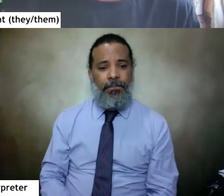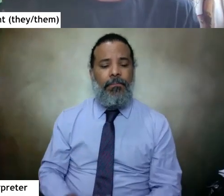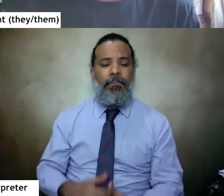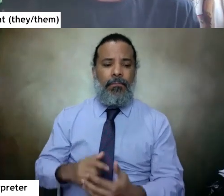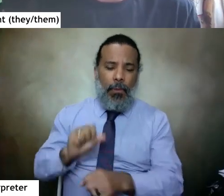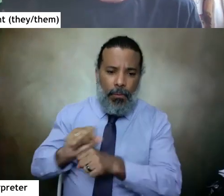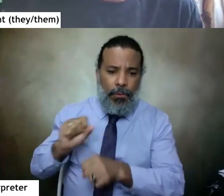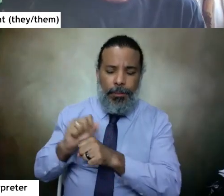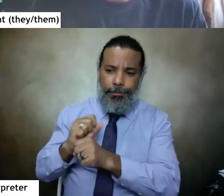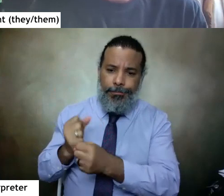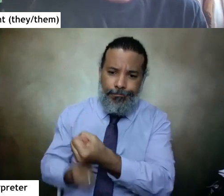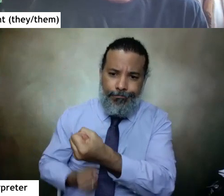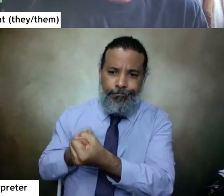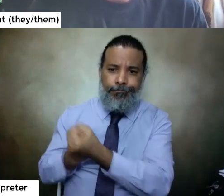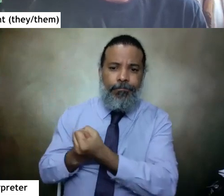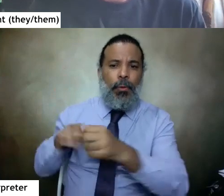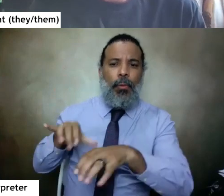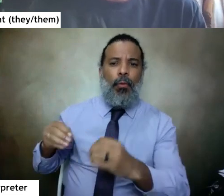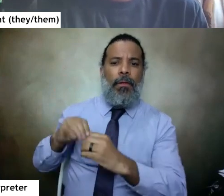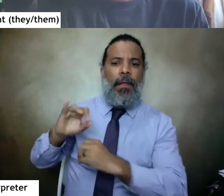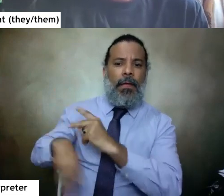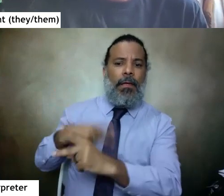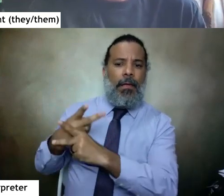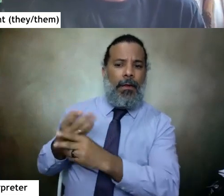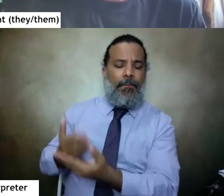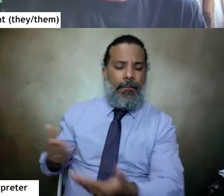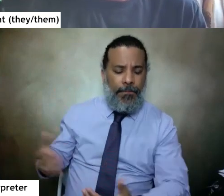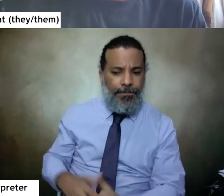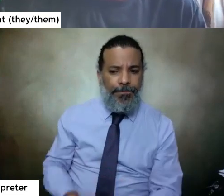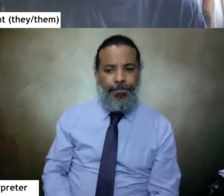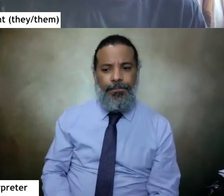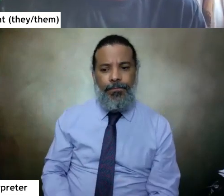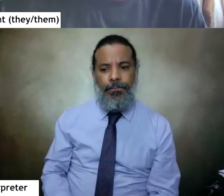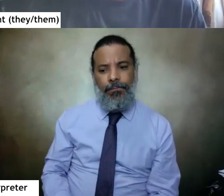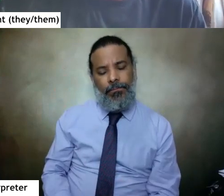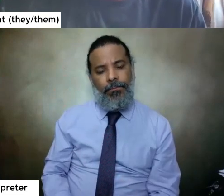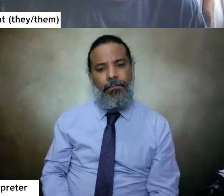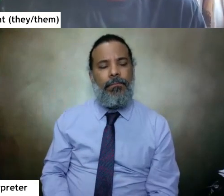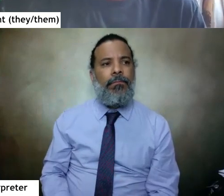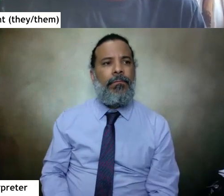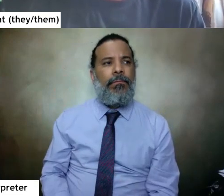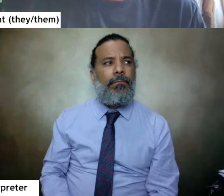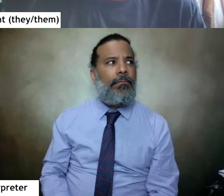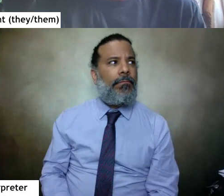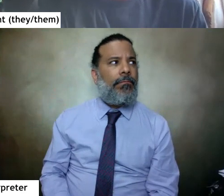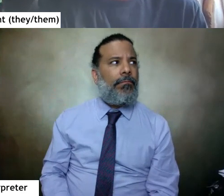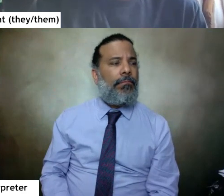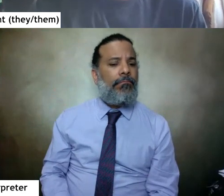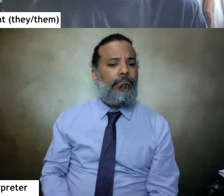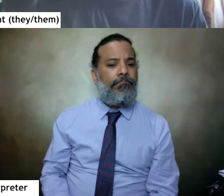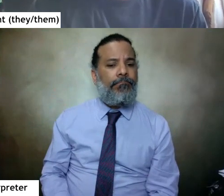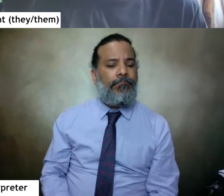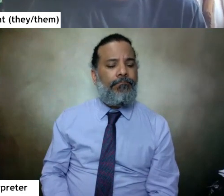working towards doing more of that. um in in other